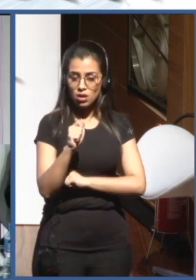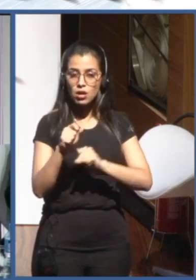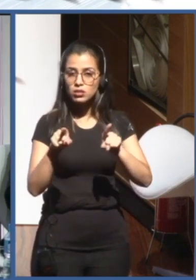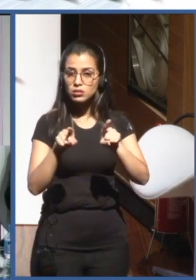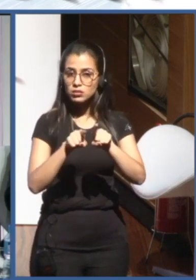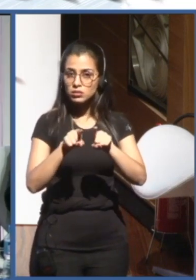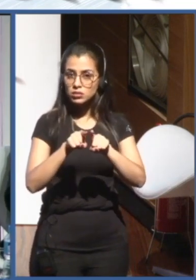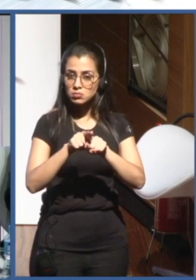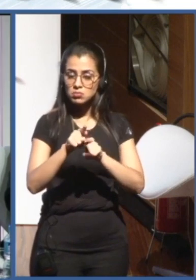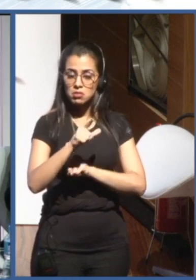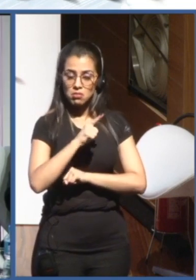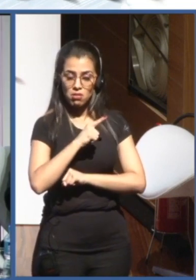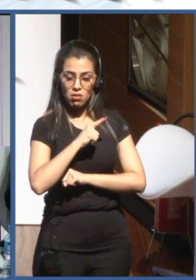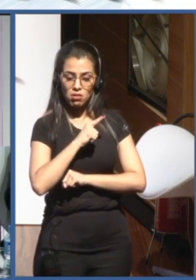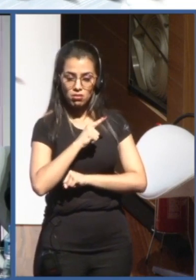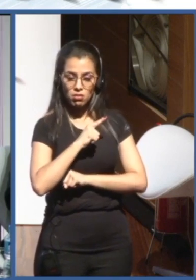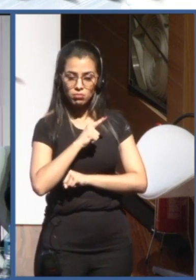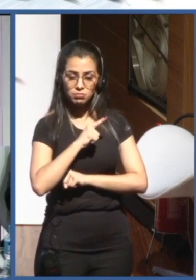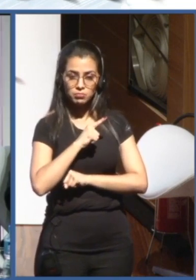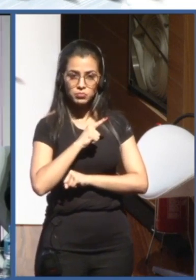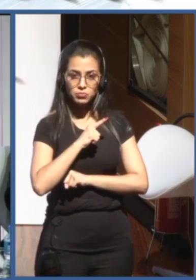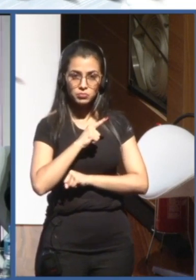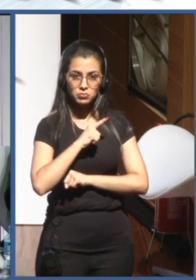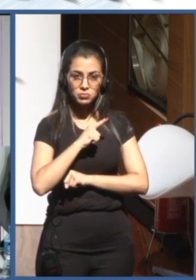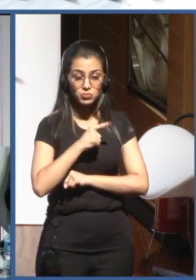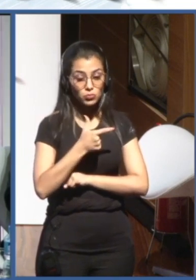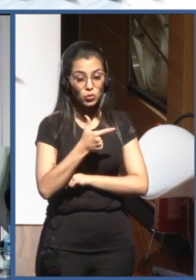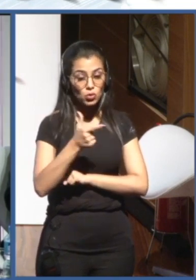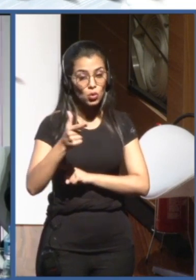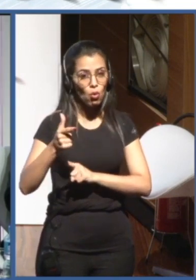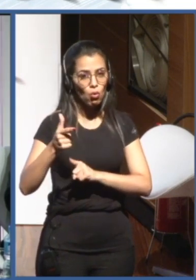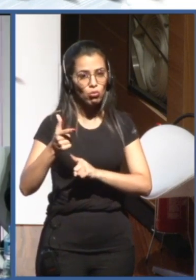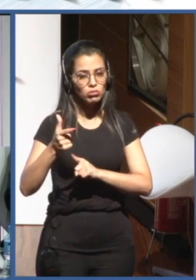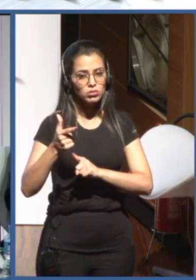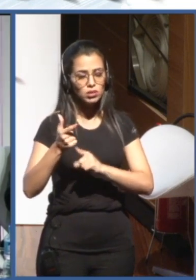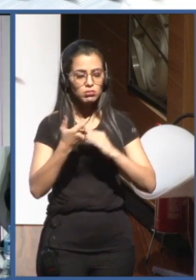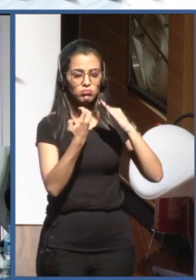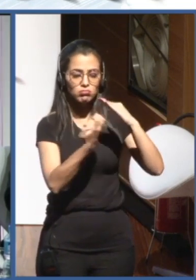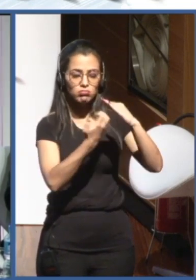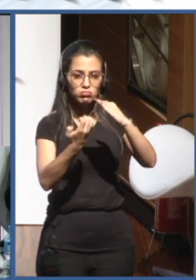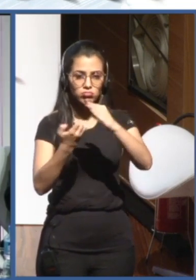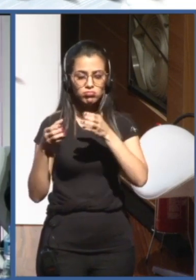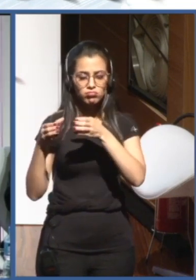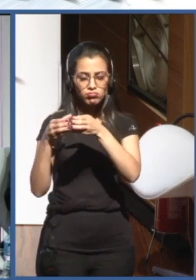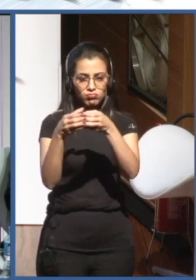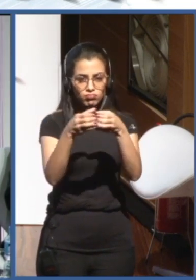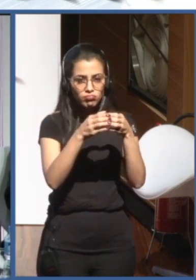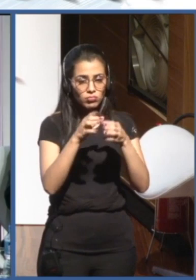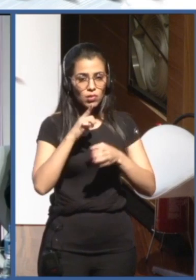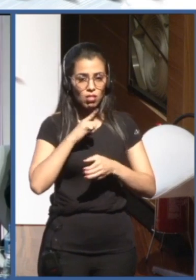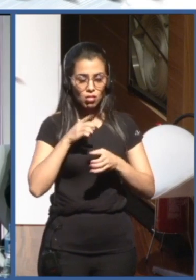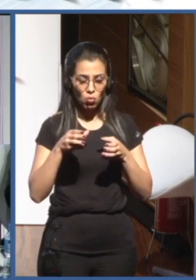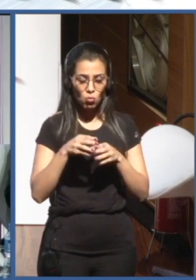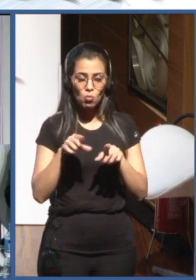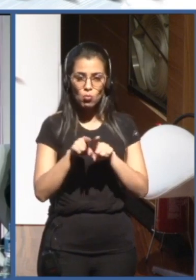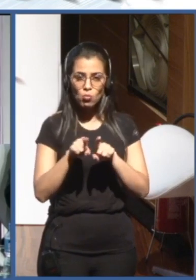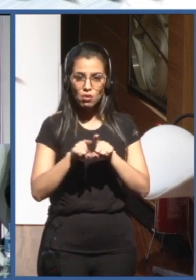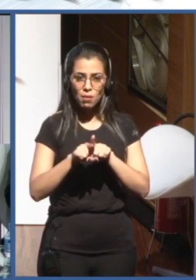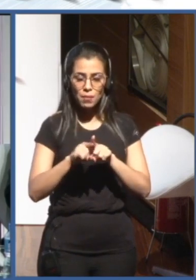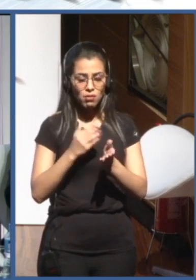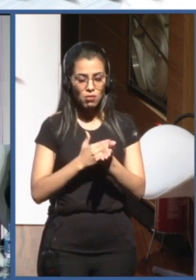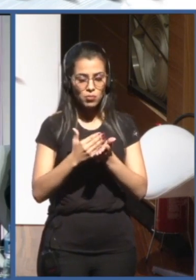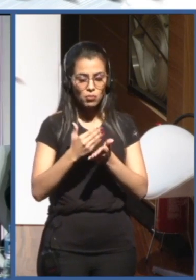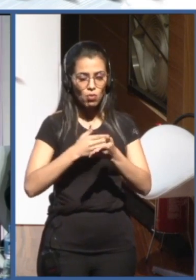assisted driving. I mentioned a lot, you know, there's a new quantum computing group that just started its first meeting last week in China.